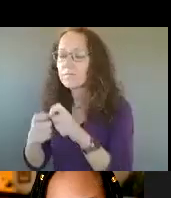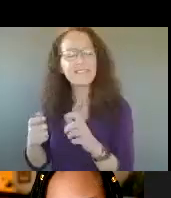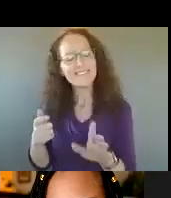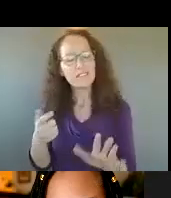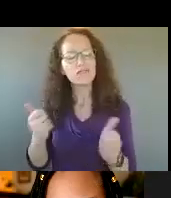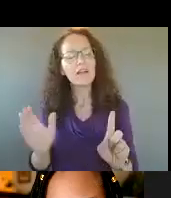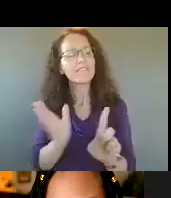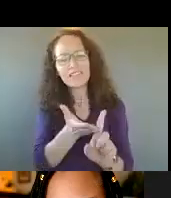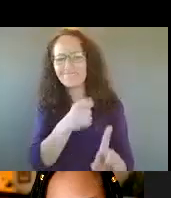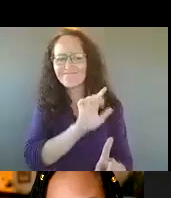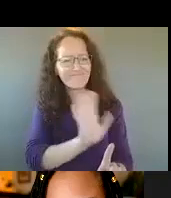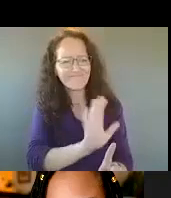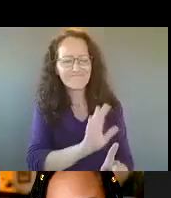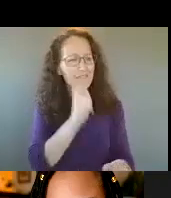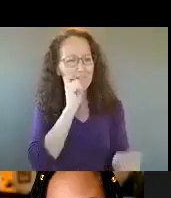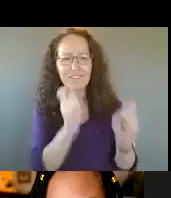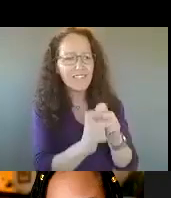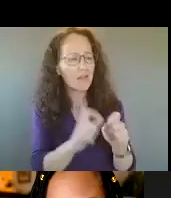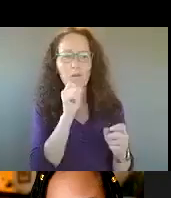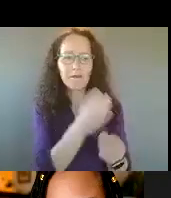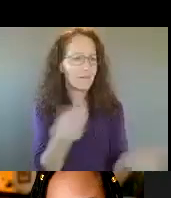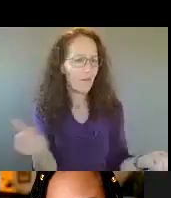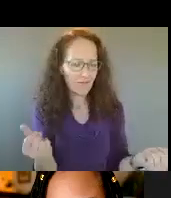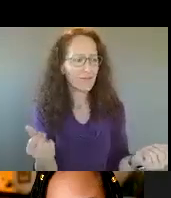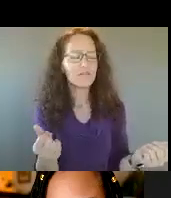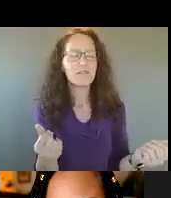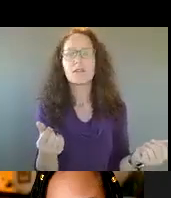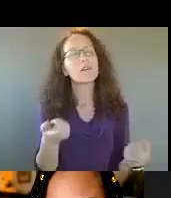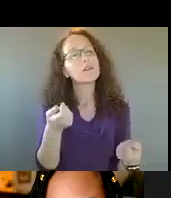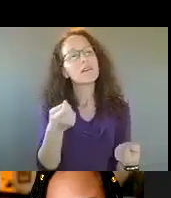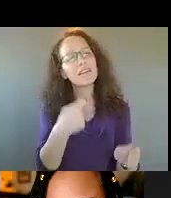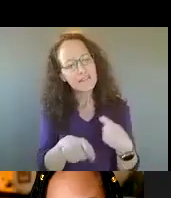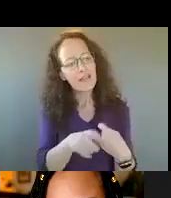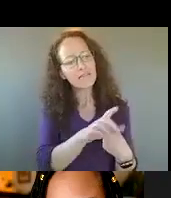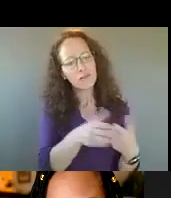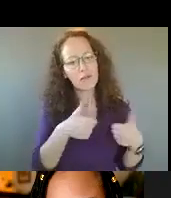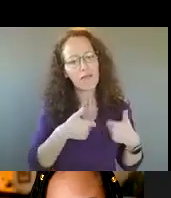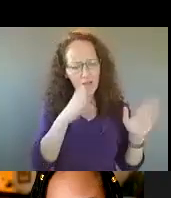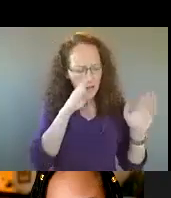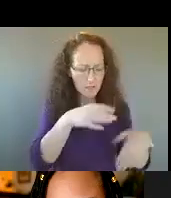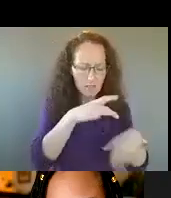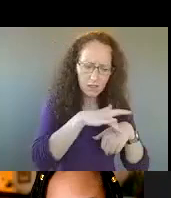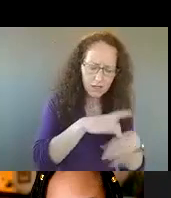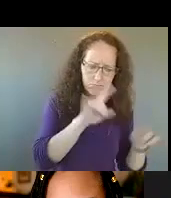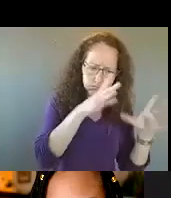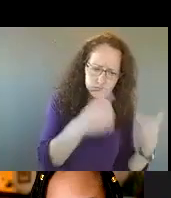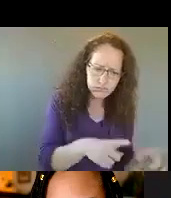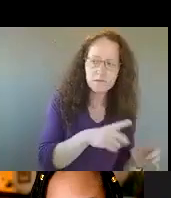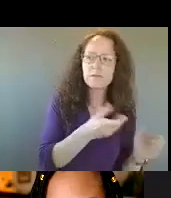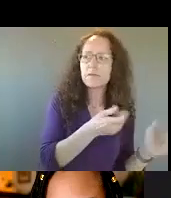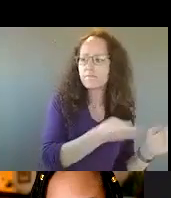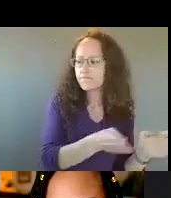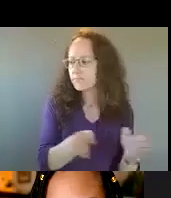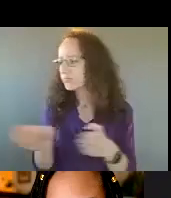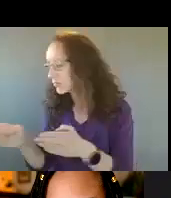And really trying to help them get their life in a trajectory that moves them away from violence and towards stability and peaceful